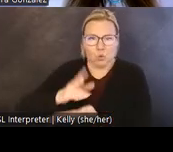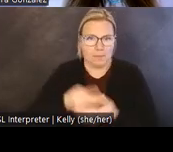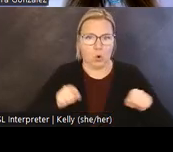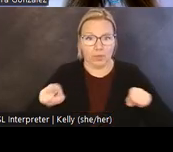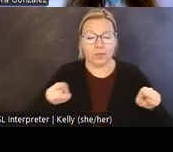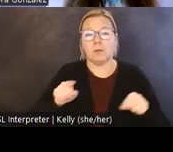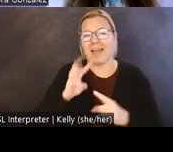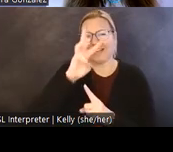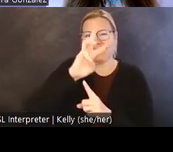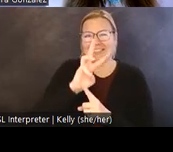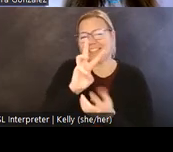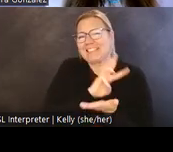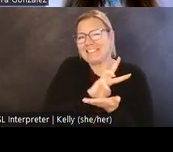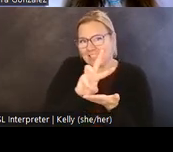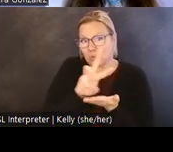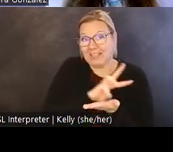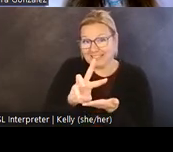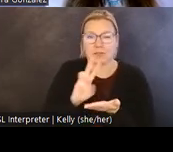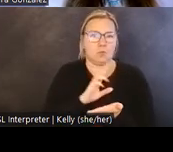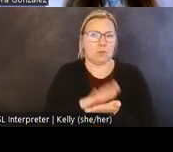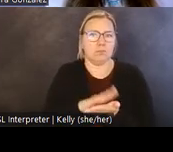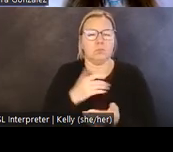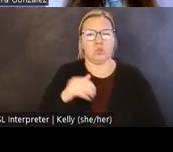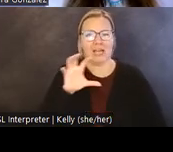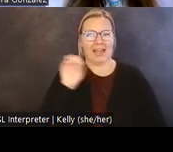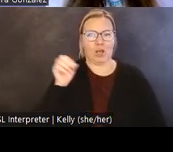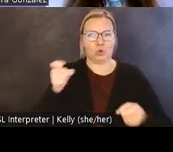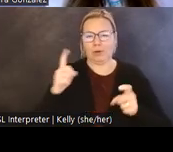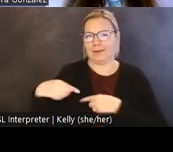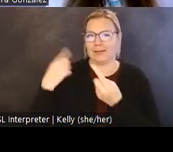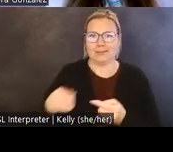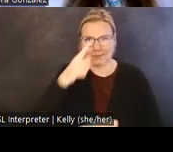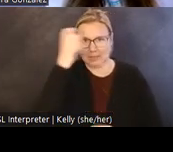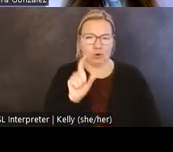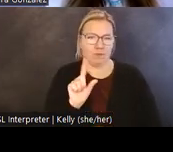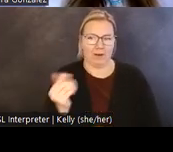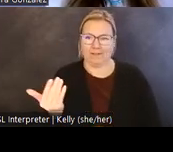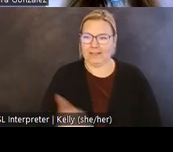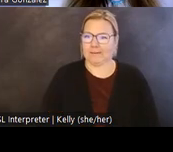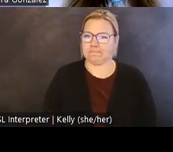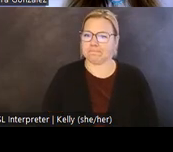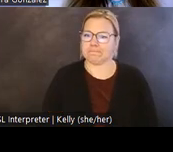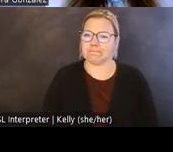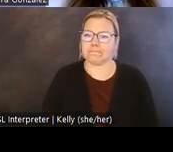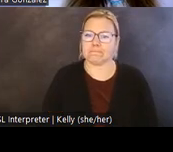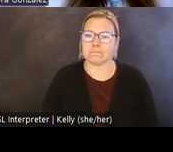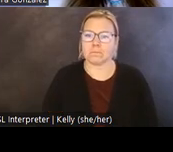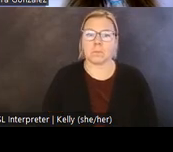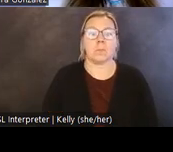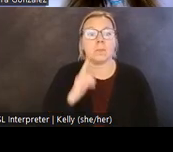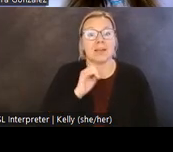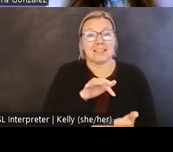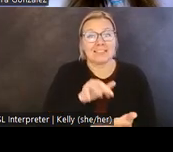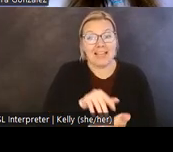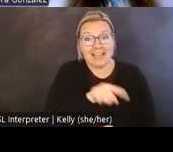six-week residential field school, which I've co-directed since the summer of 2015. Our study at the Uxiat Powwow